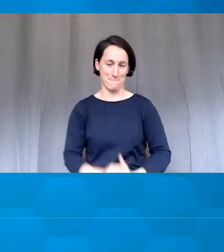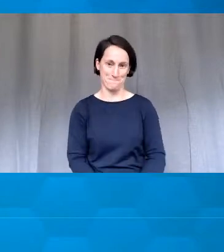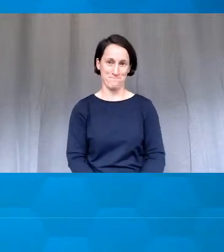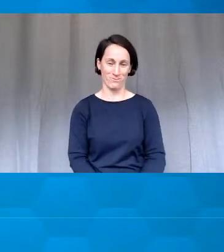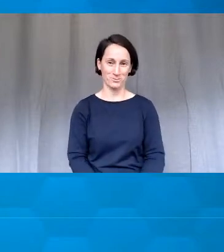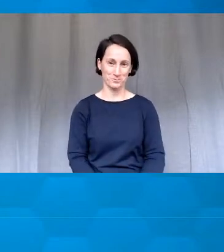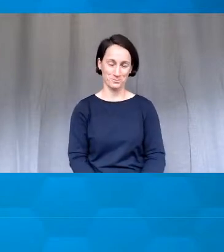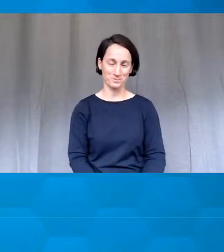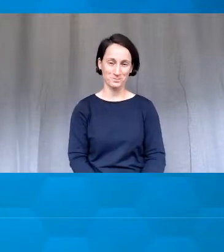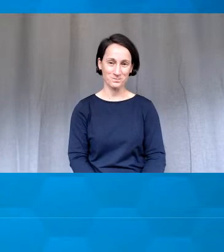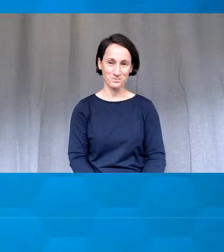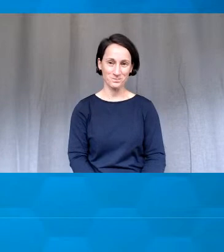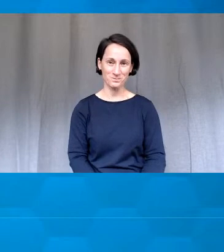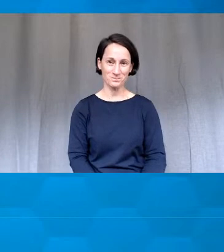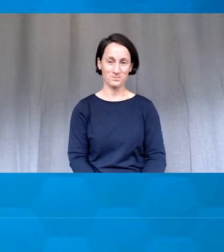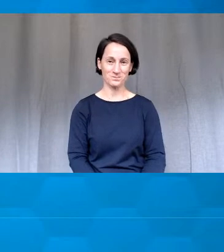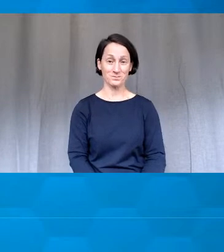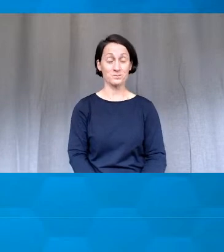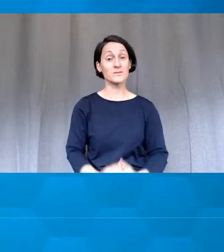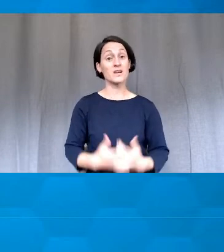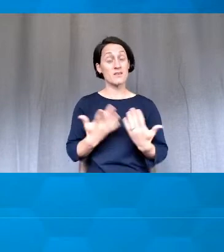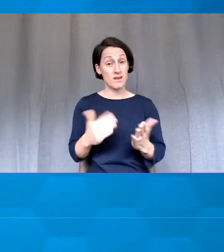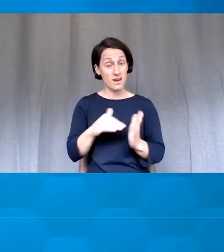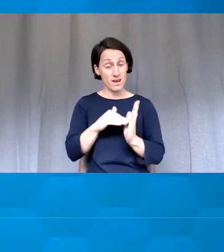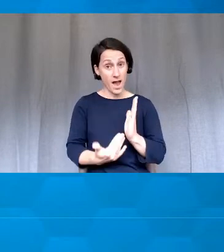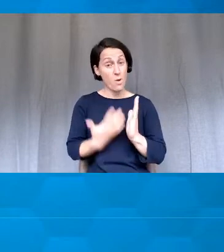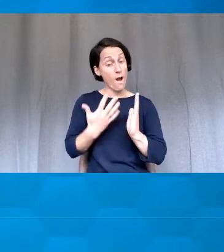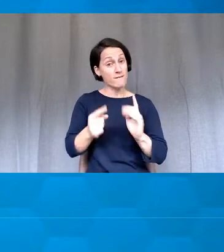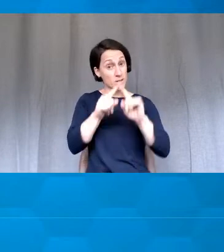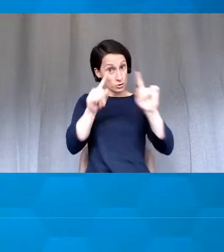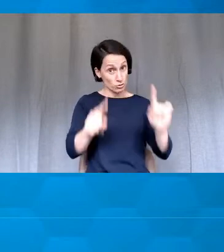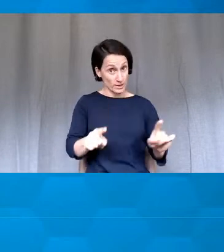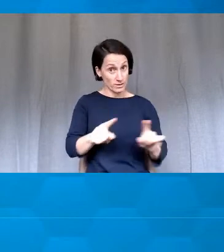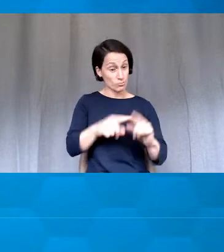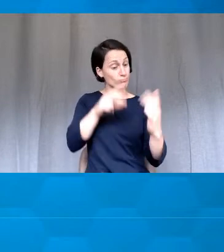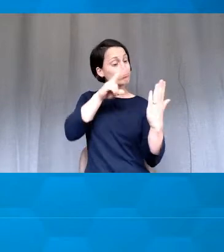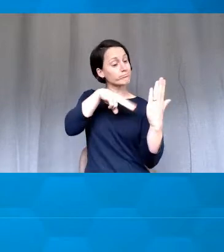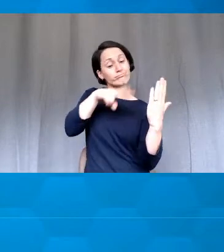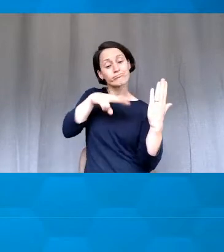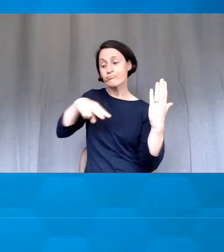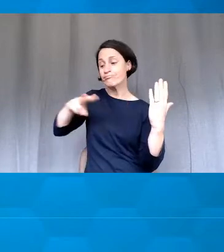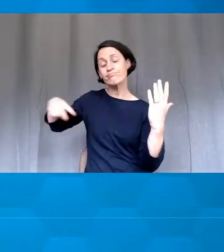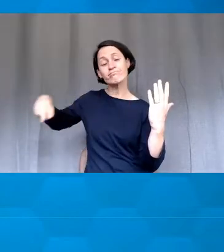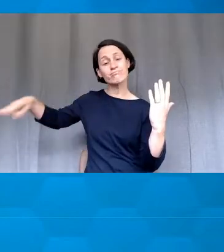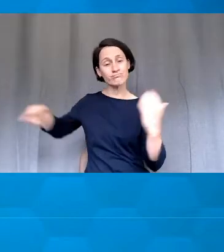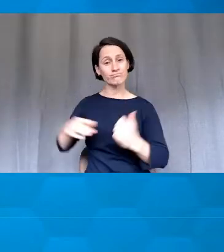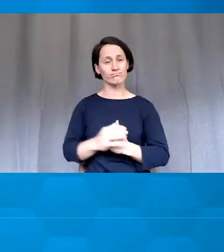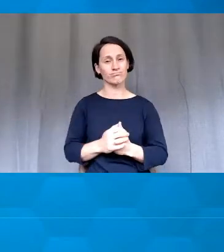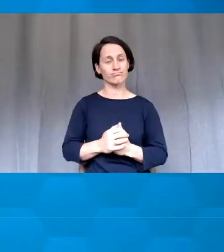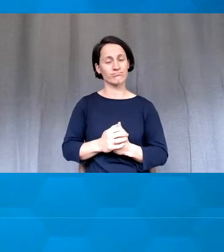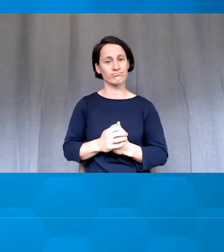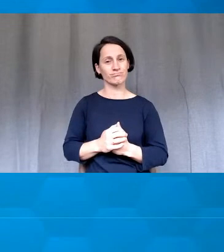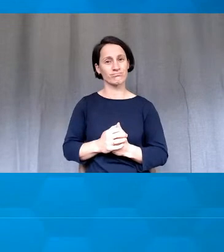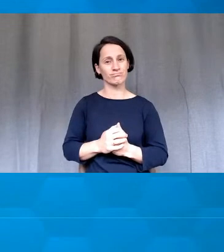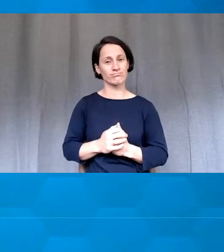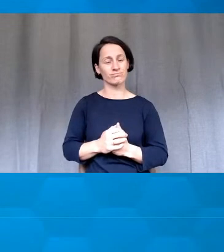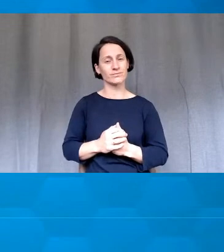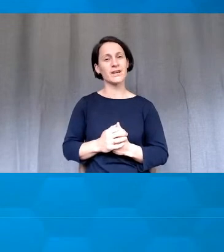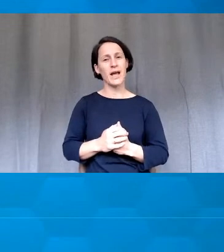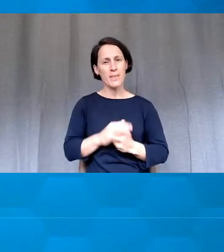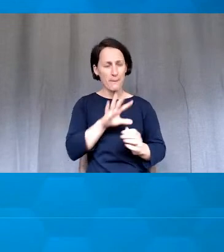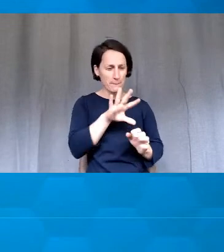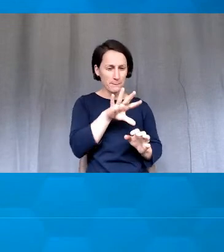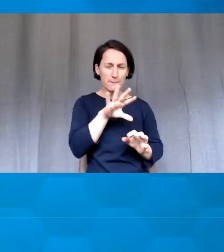them in their name tag. Read through each of the sheets of feedback. And then identify the piece of feedback